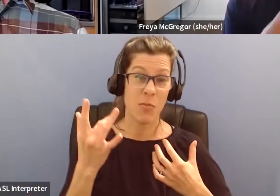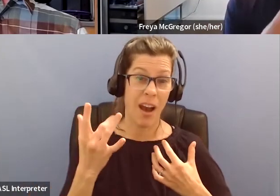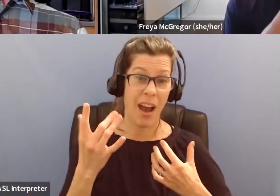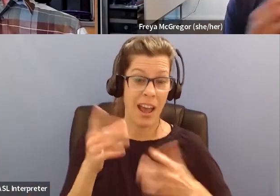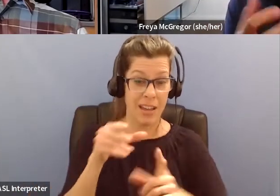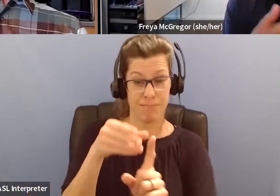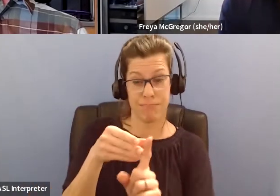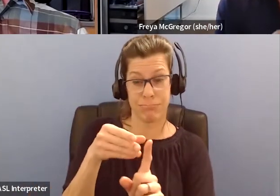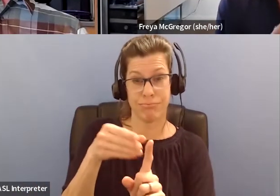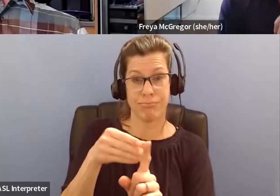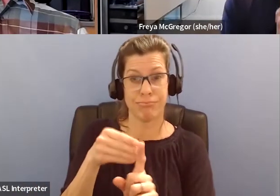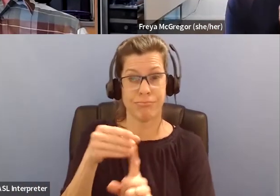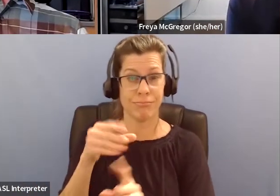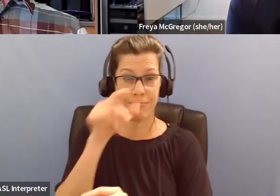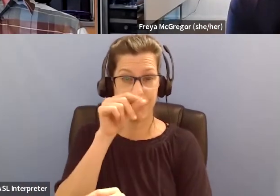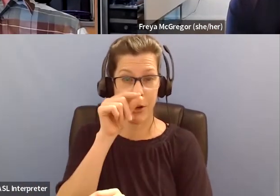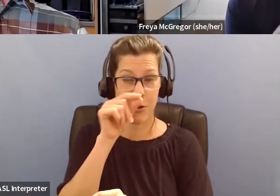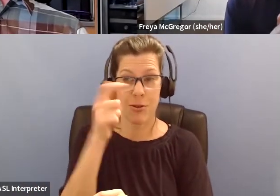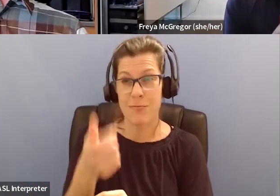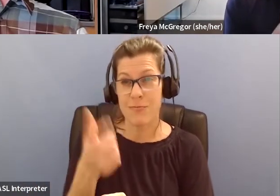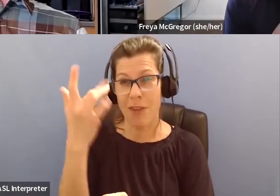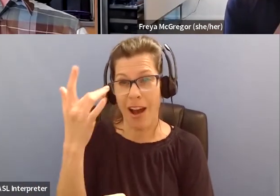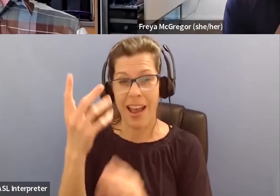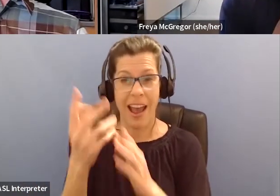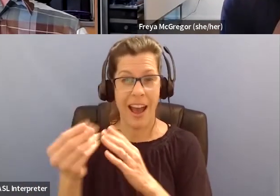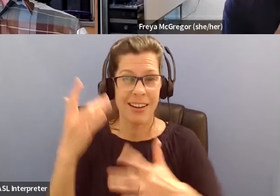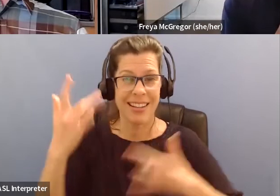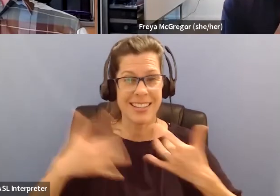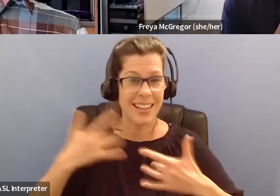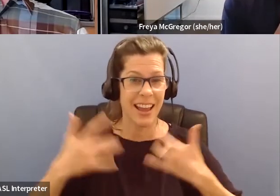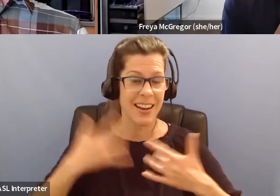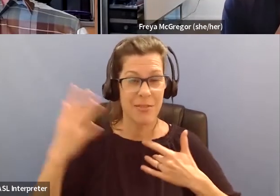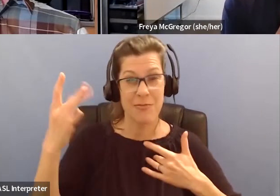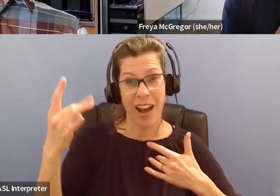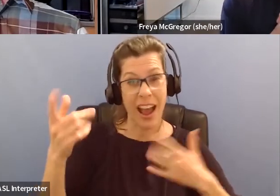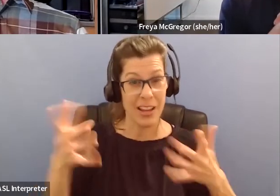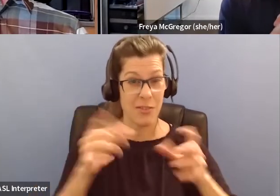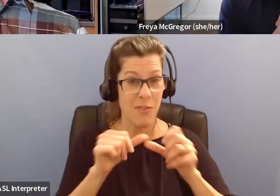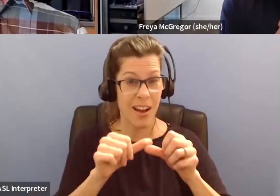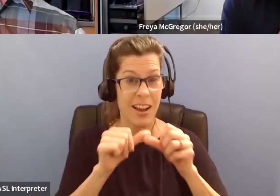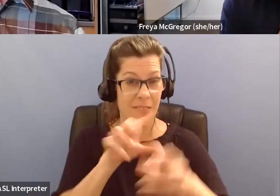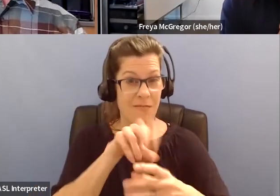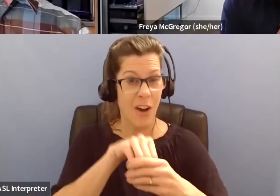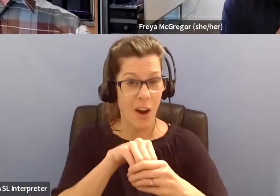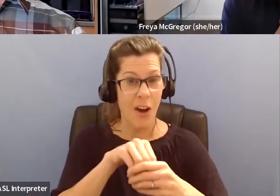that gets you out and gets you excited and makes you want to keep, keep being part of the birding community?